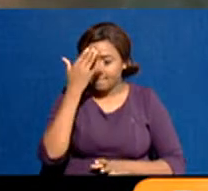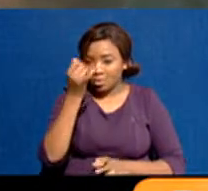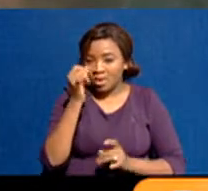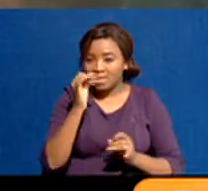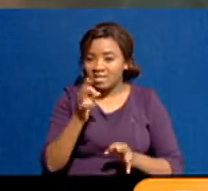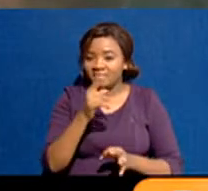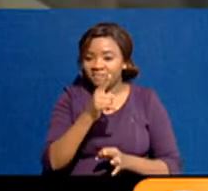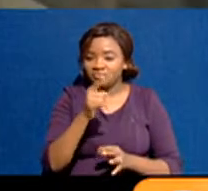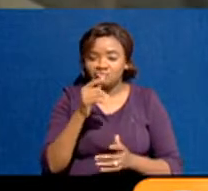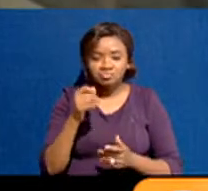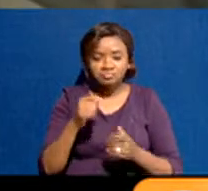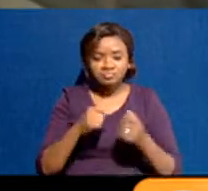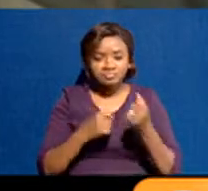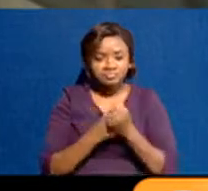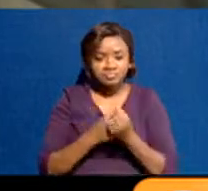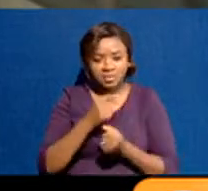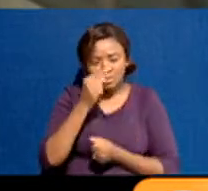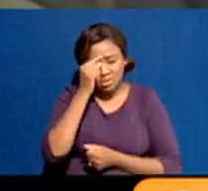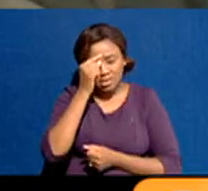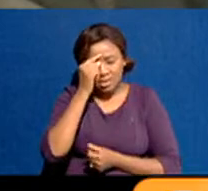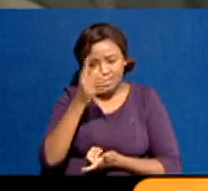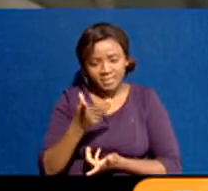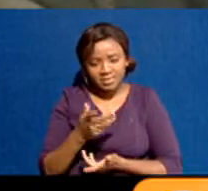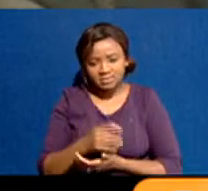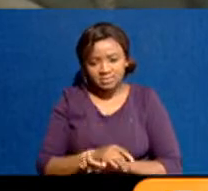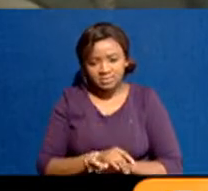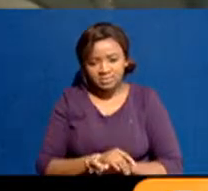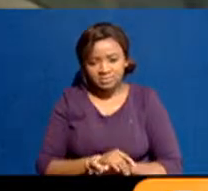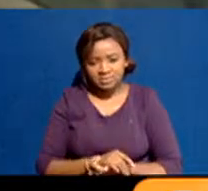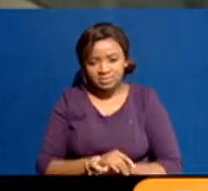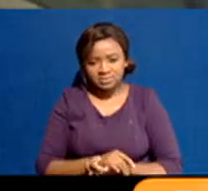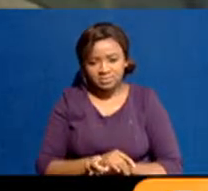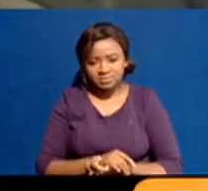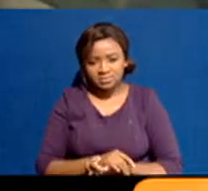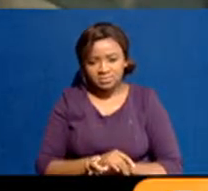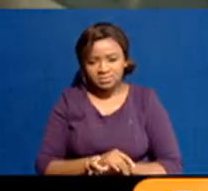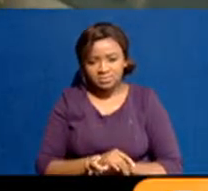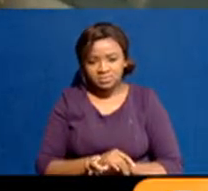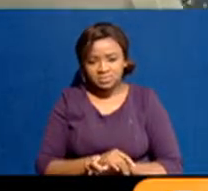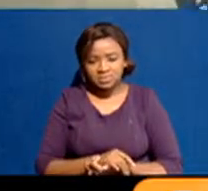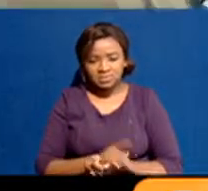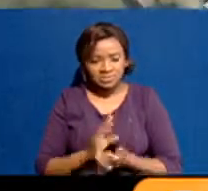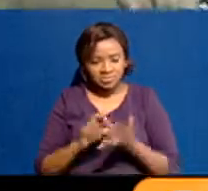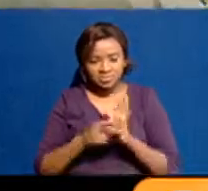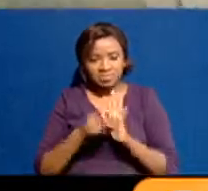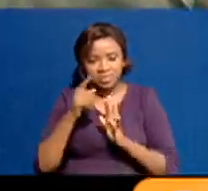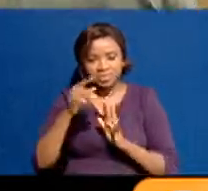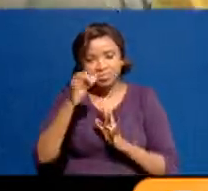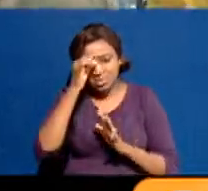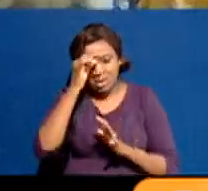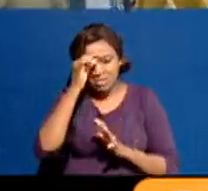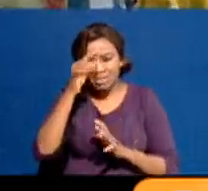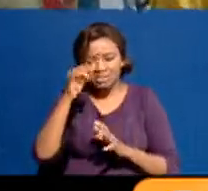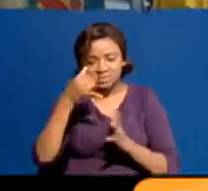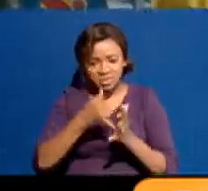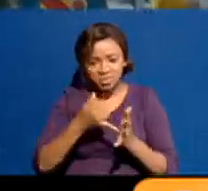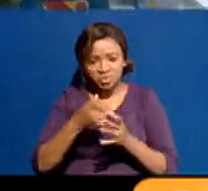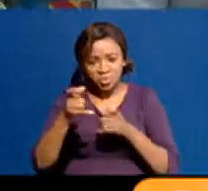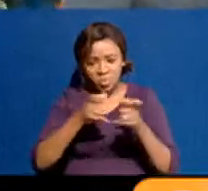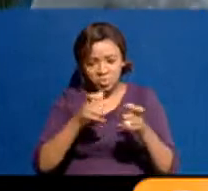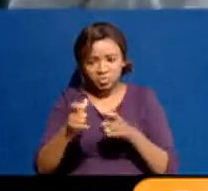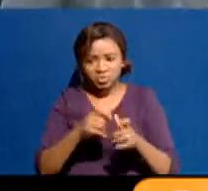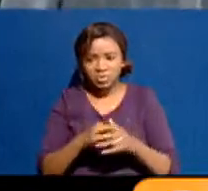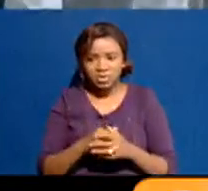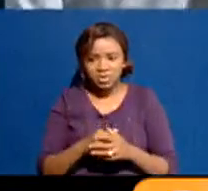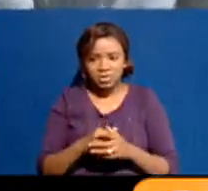surely, you are running the country indirectly, course, even if you sit in parliament. You are making